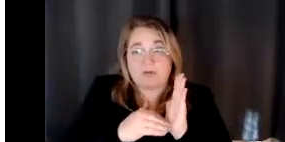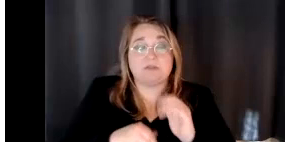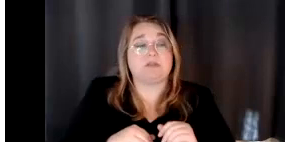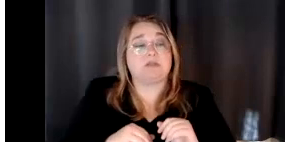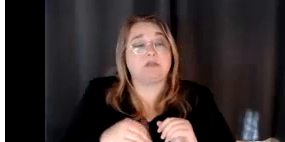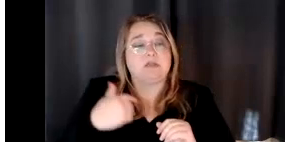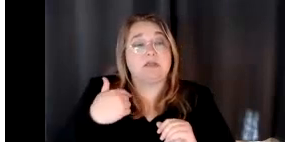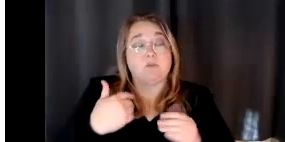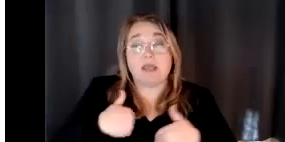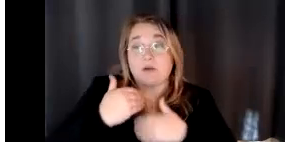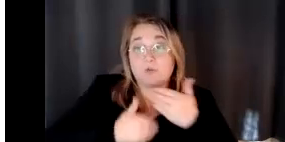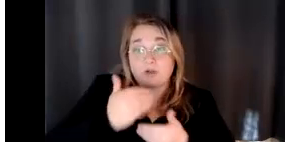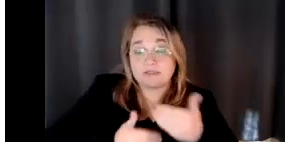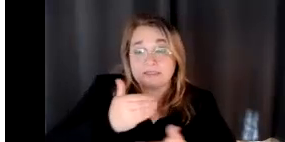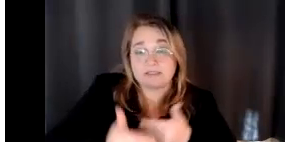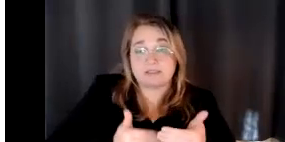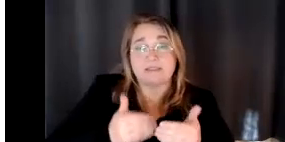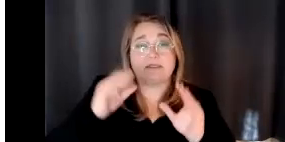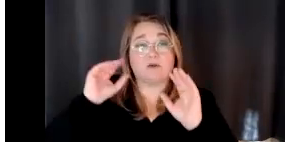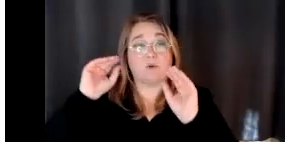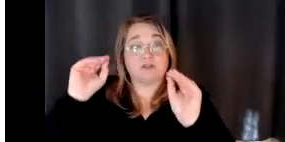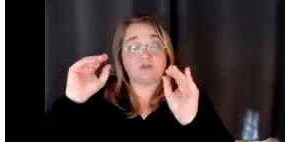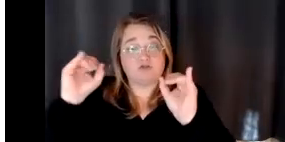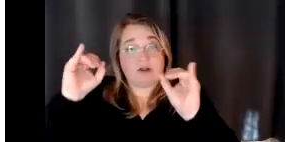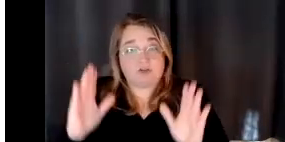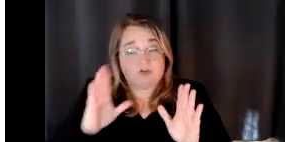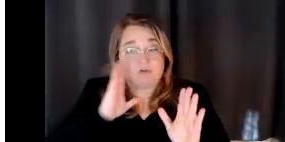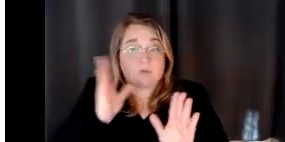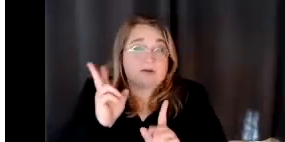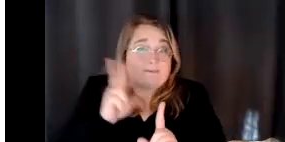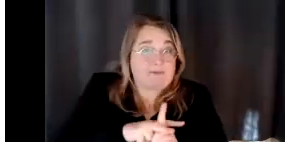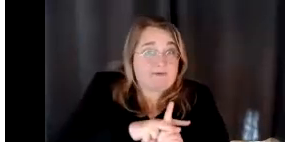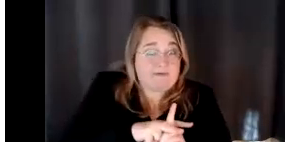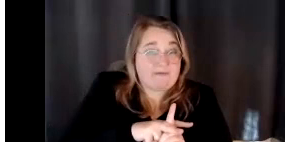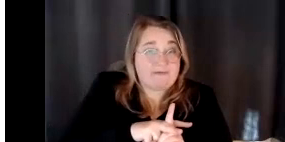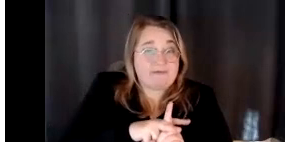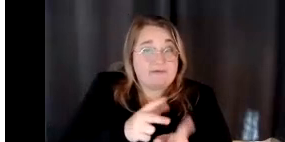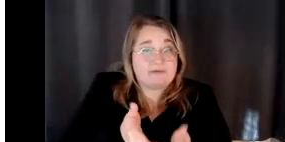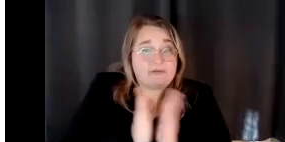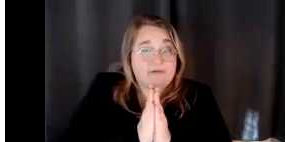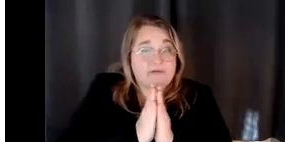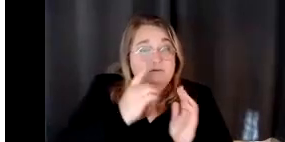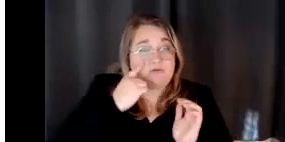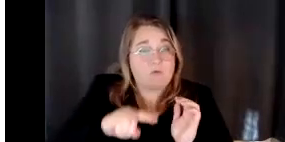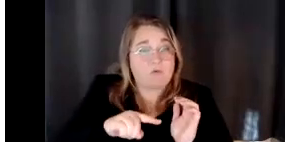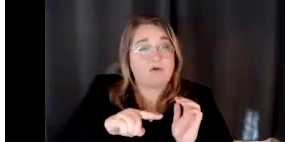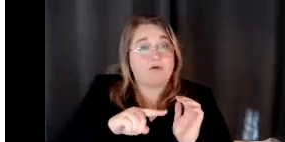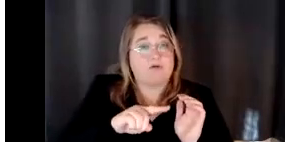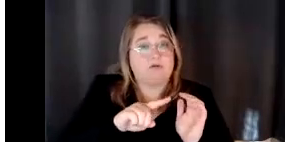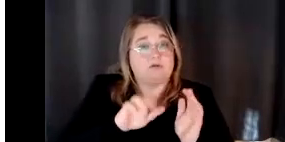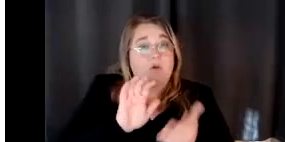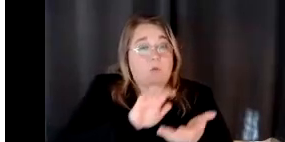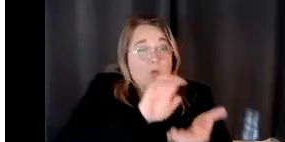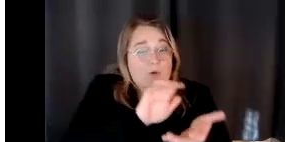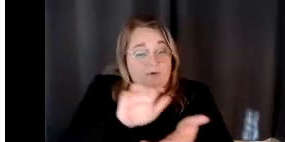where instructors could apply for, um, uh, award awards under five different categories.